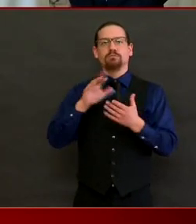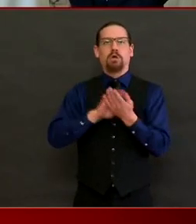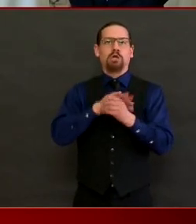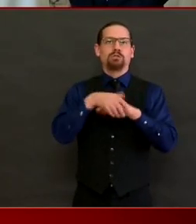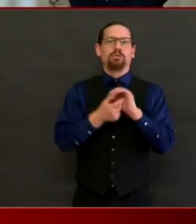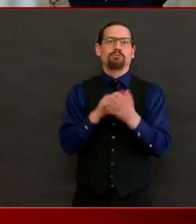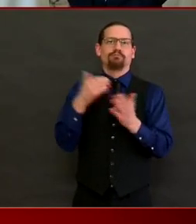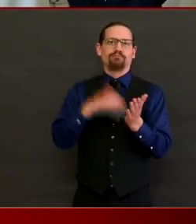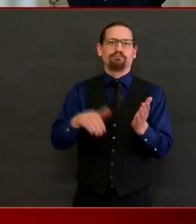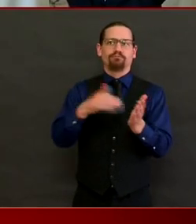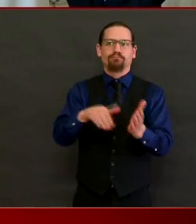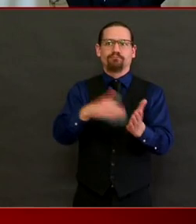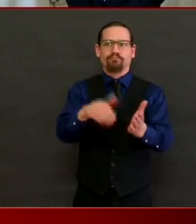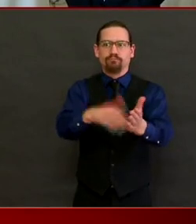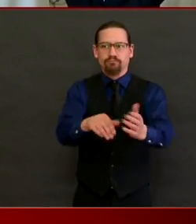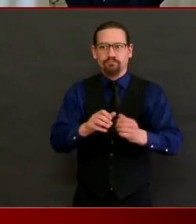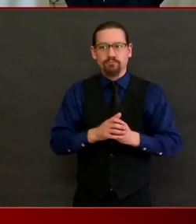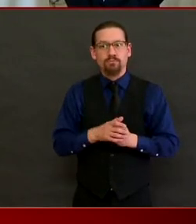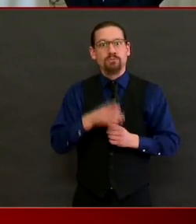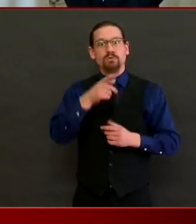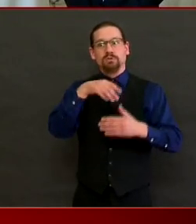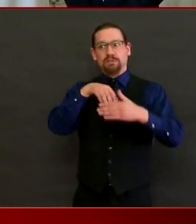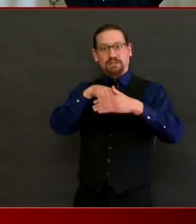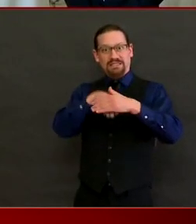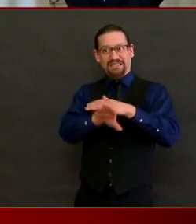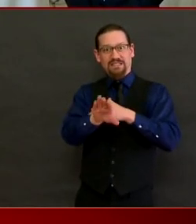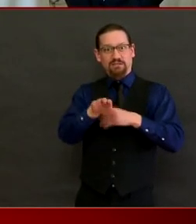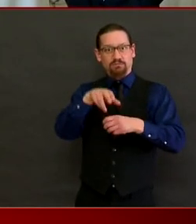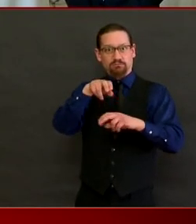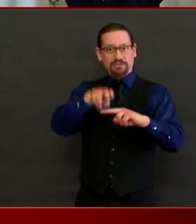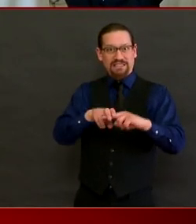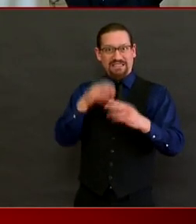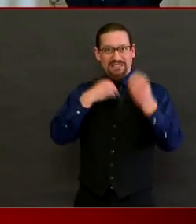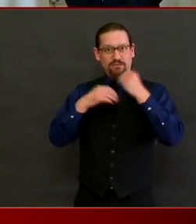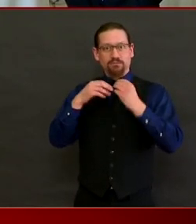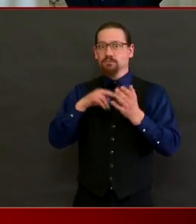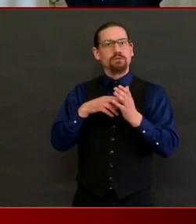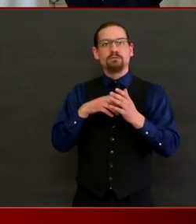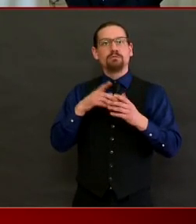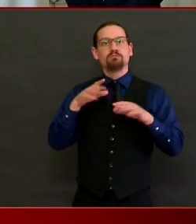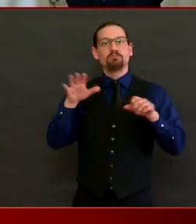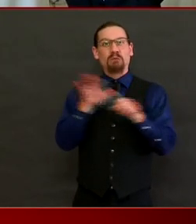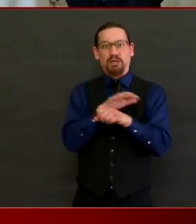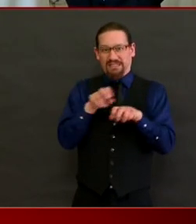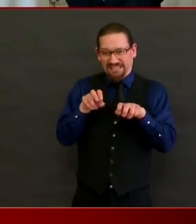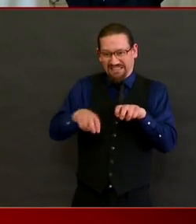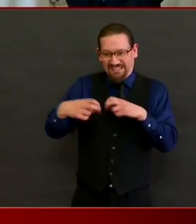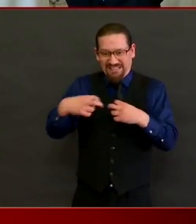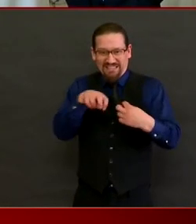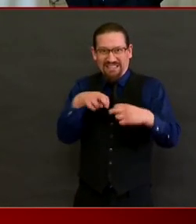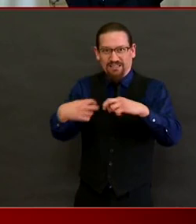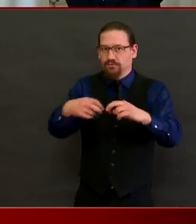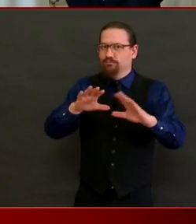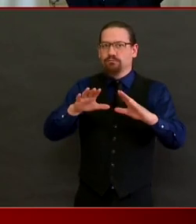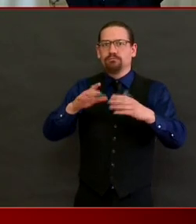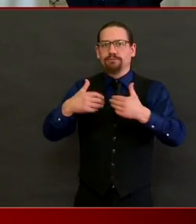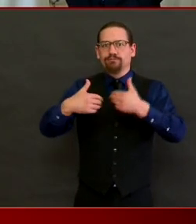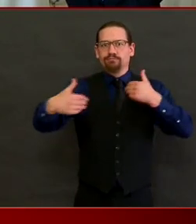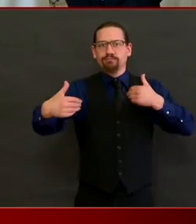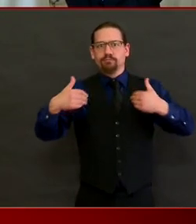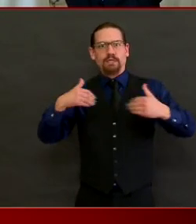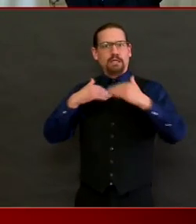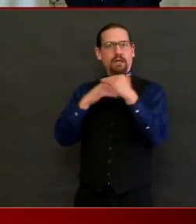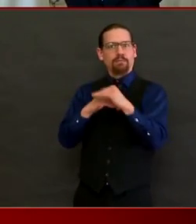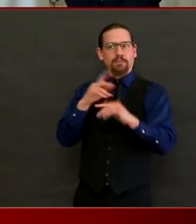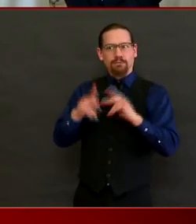in restaurants at any one time. Changes to the way we work in shifts so that you